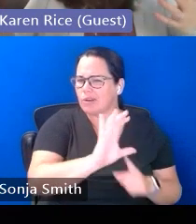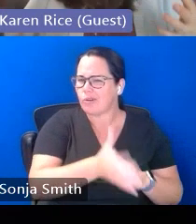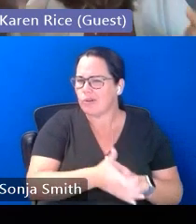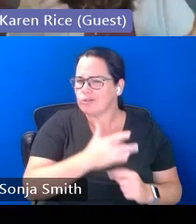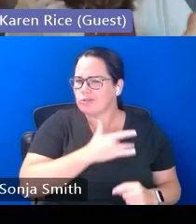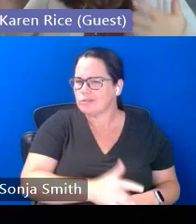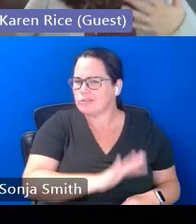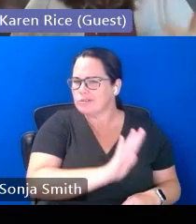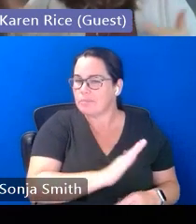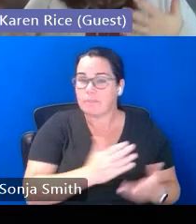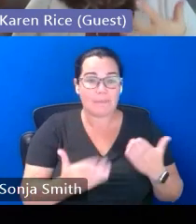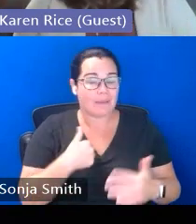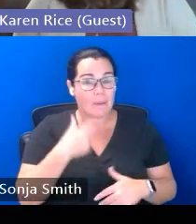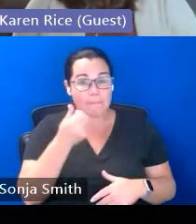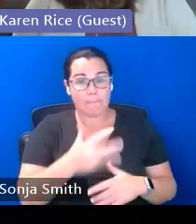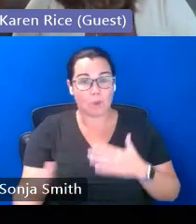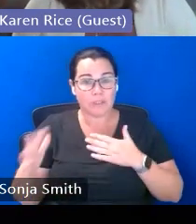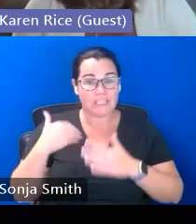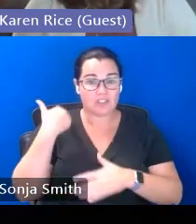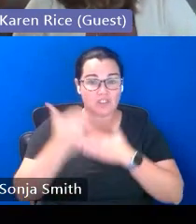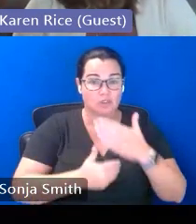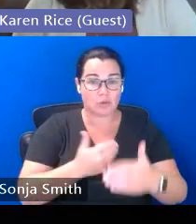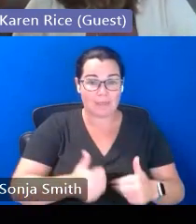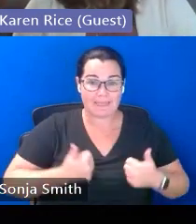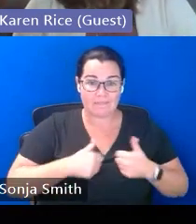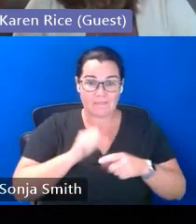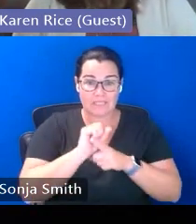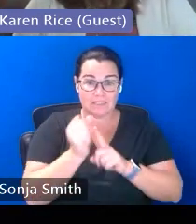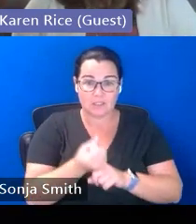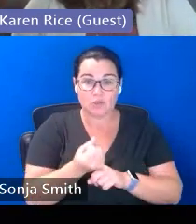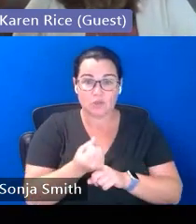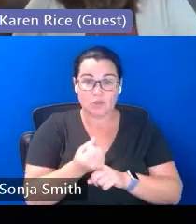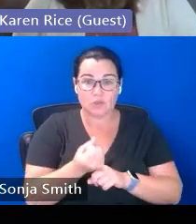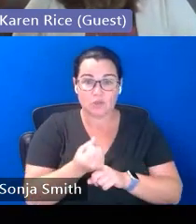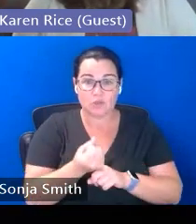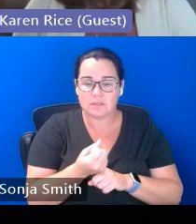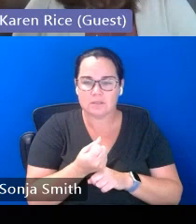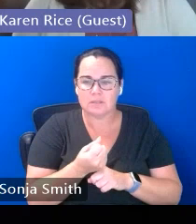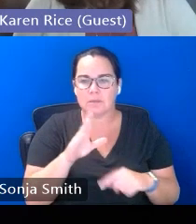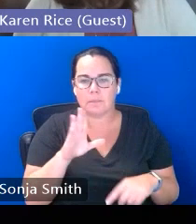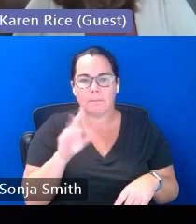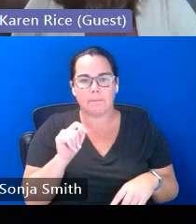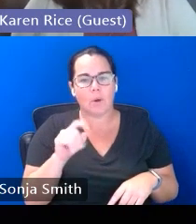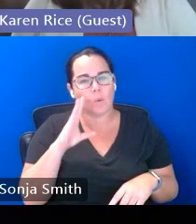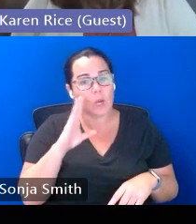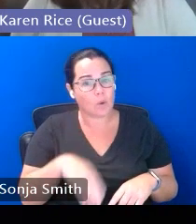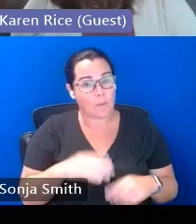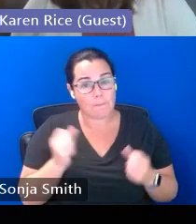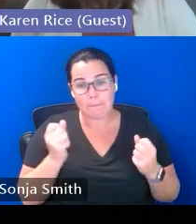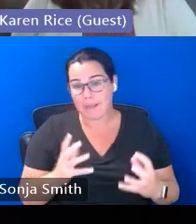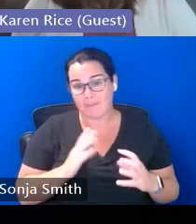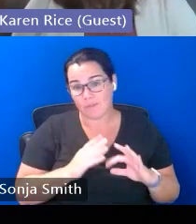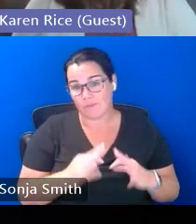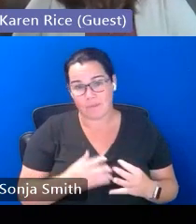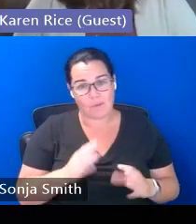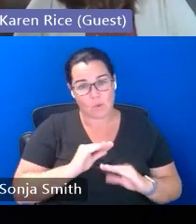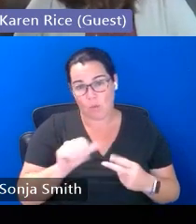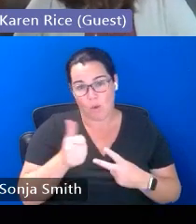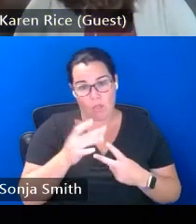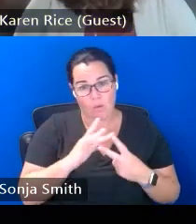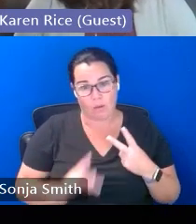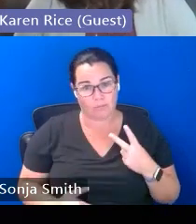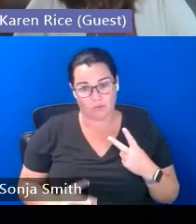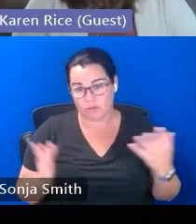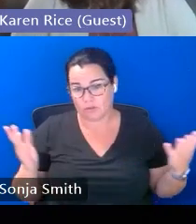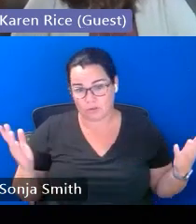live in a multi-generational living situation anyway but we know that many of our families don't have any other option and so